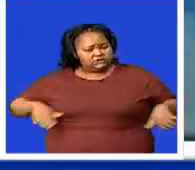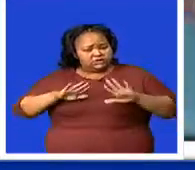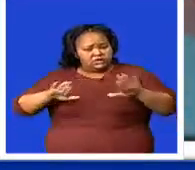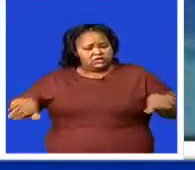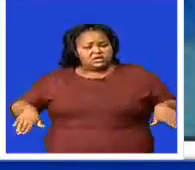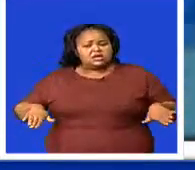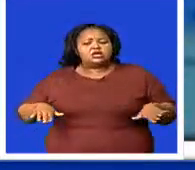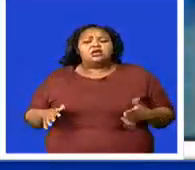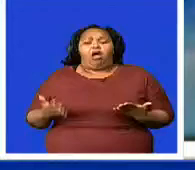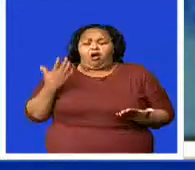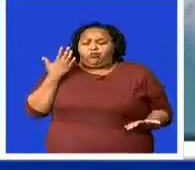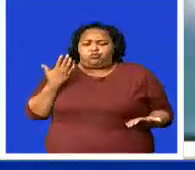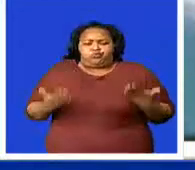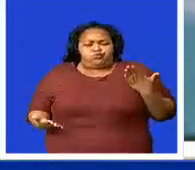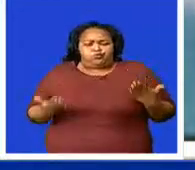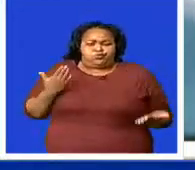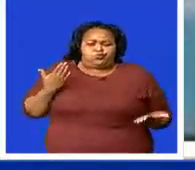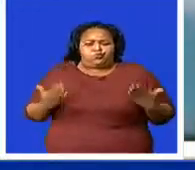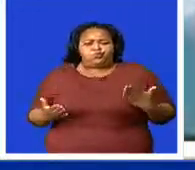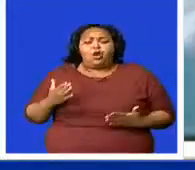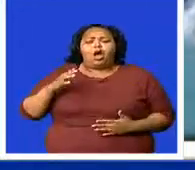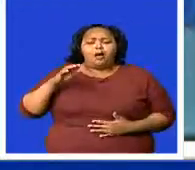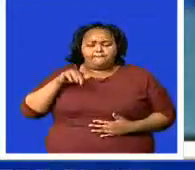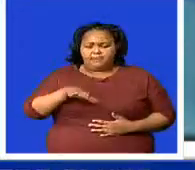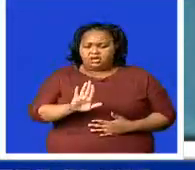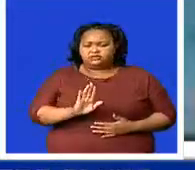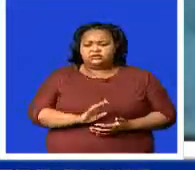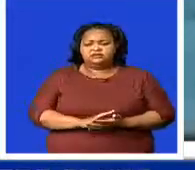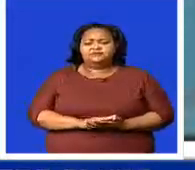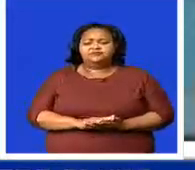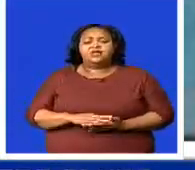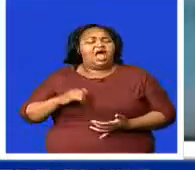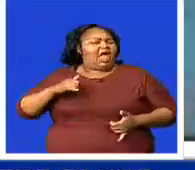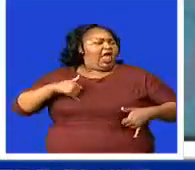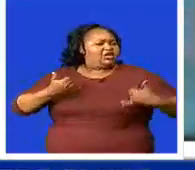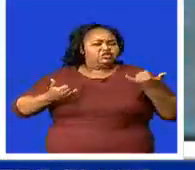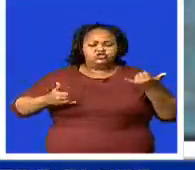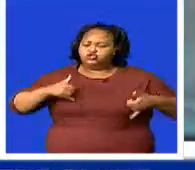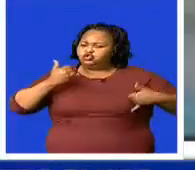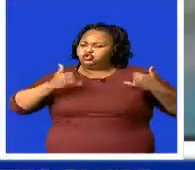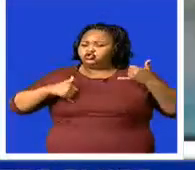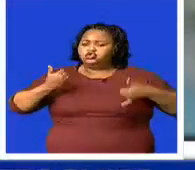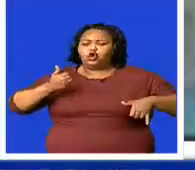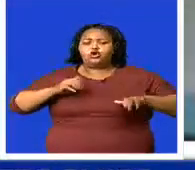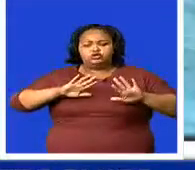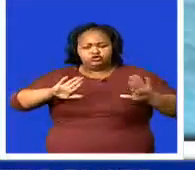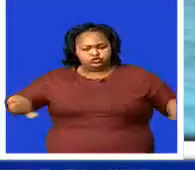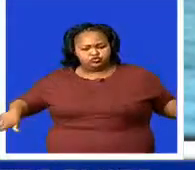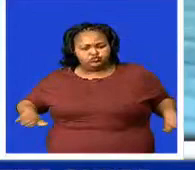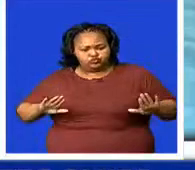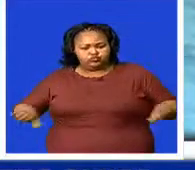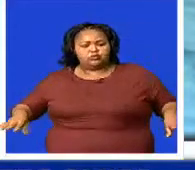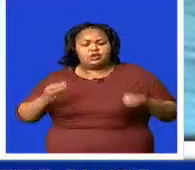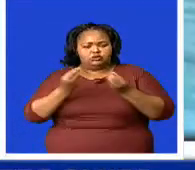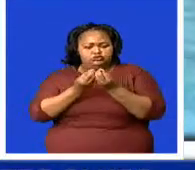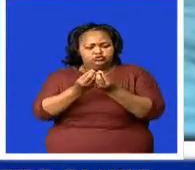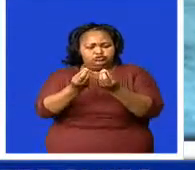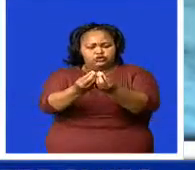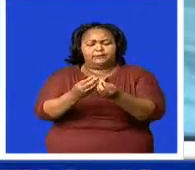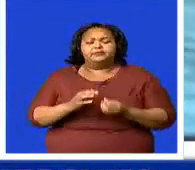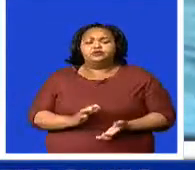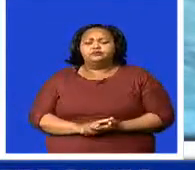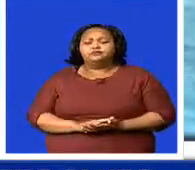fit. And I'm a really competitive person and I really enjoy swimming in championships. And next year, I would like to